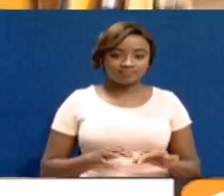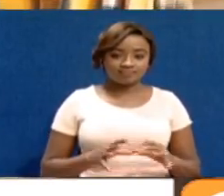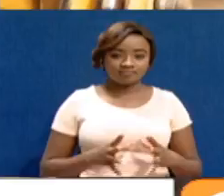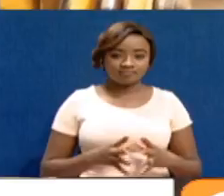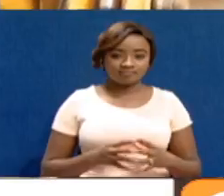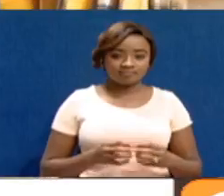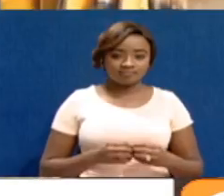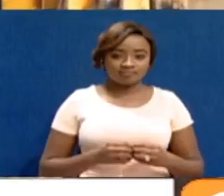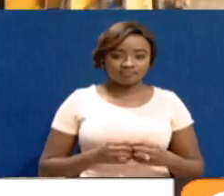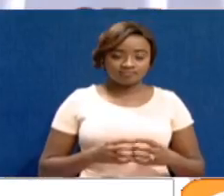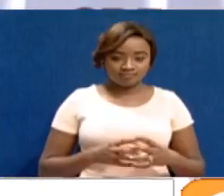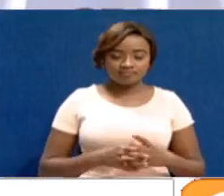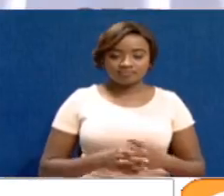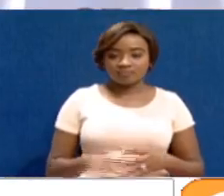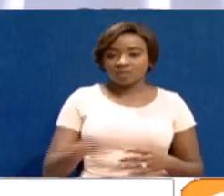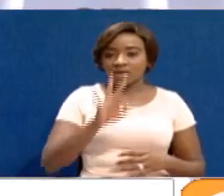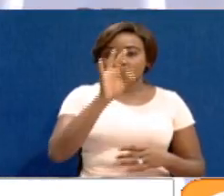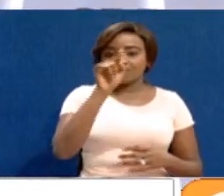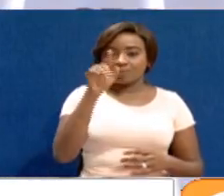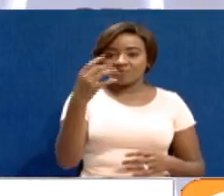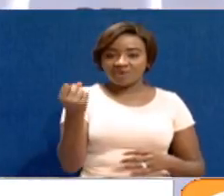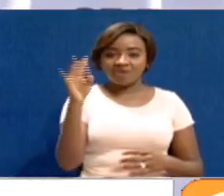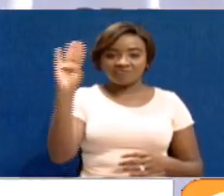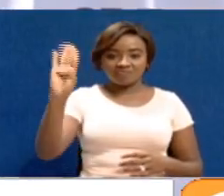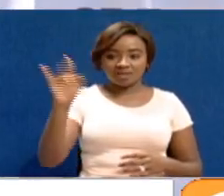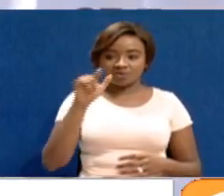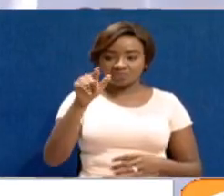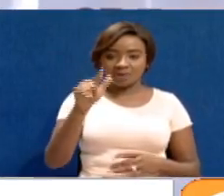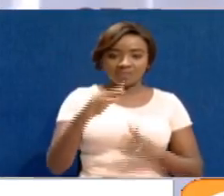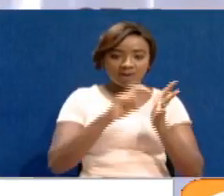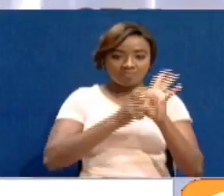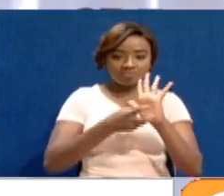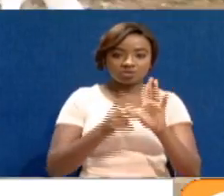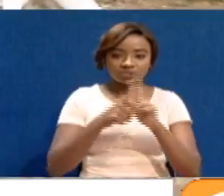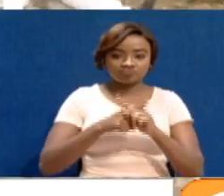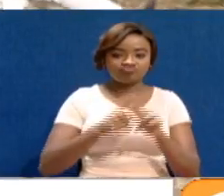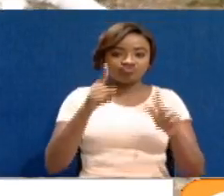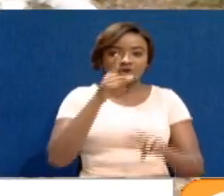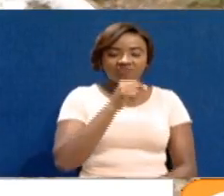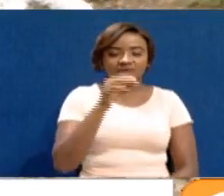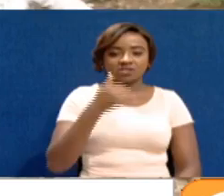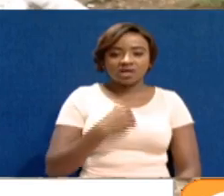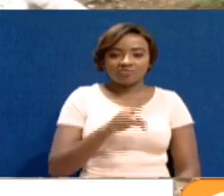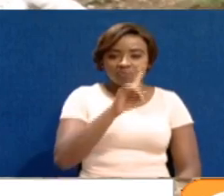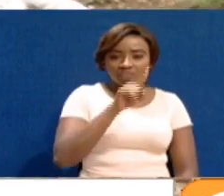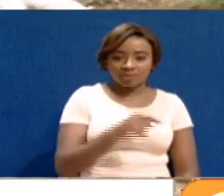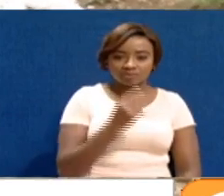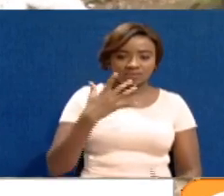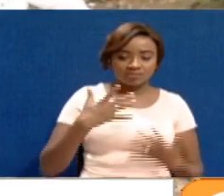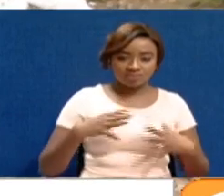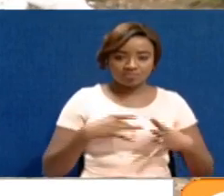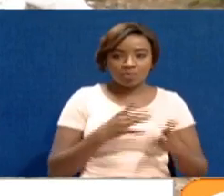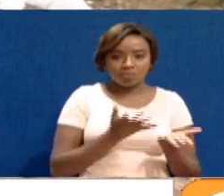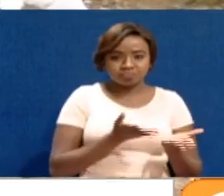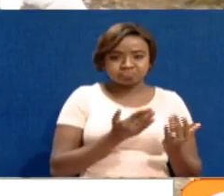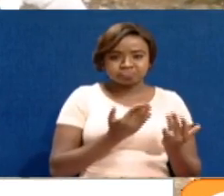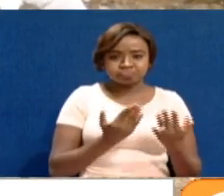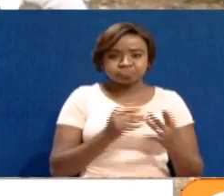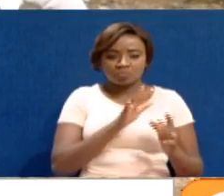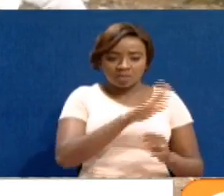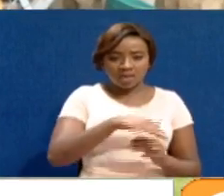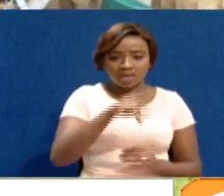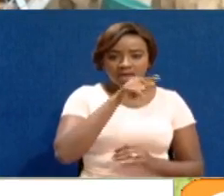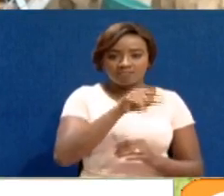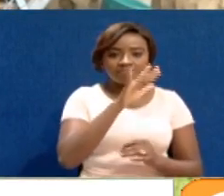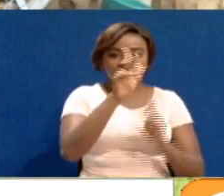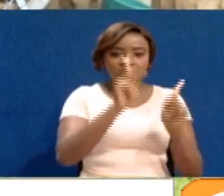Groundwork for the 3.5 billion shillings Anderson of Offer House project has begun with about 1,000 people vocating the Anderson estate in Kisumu